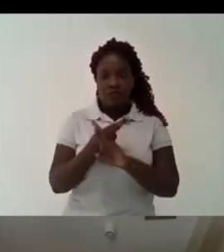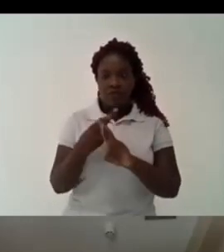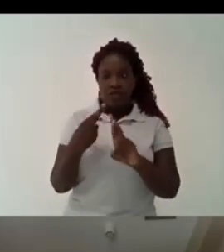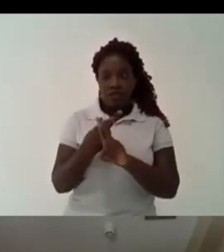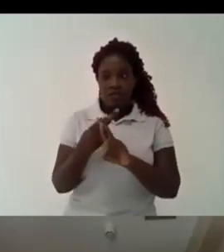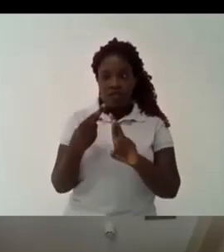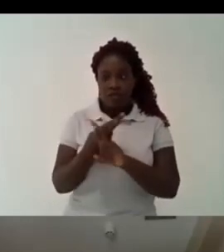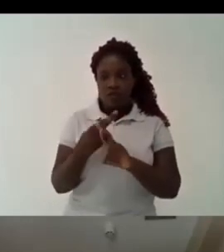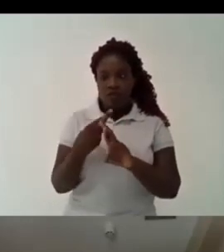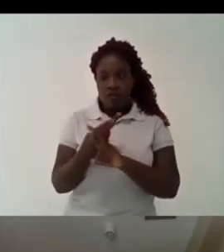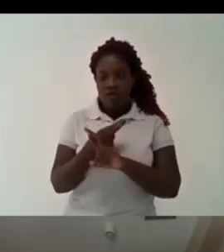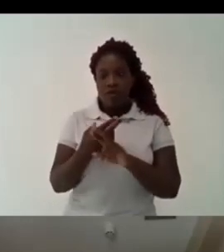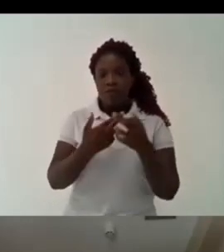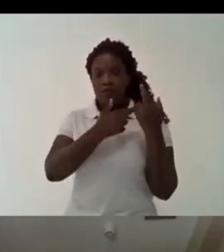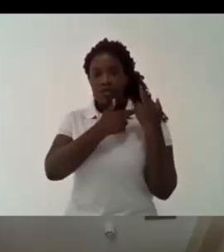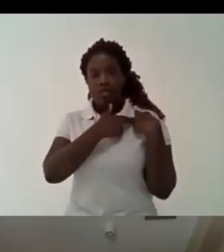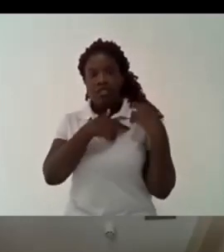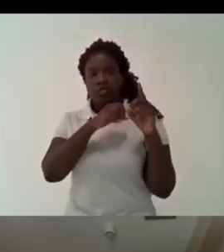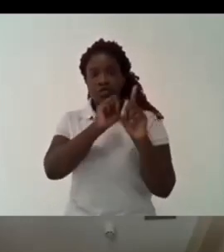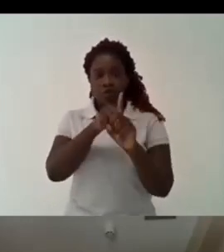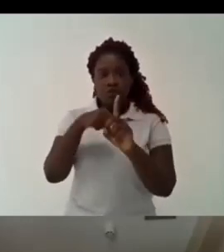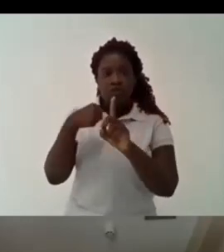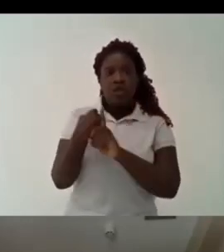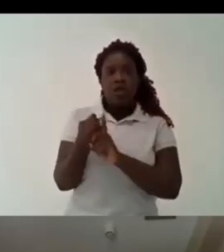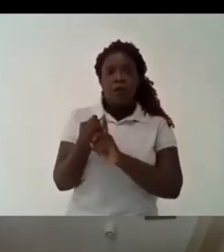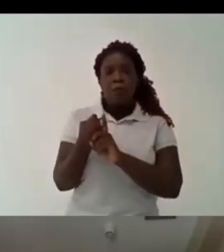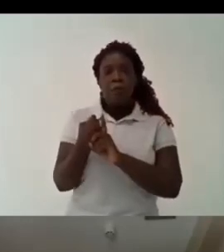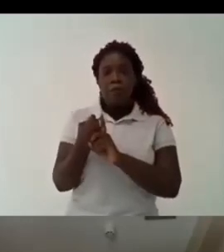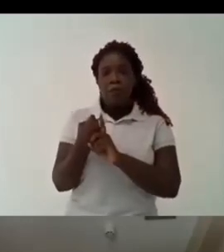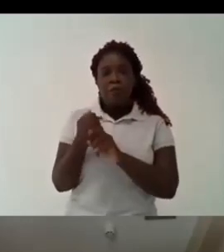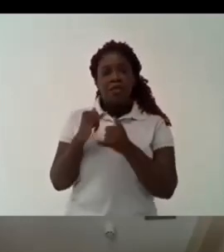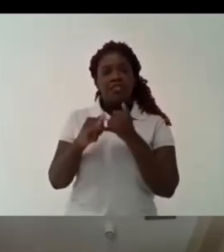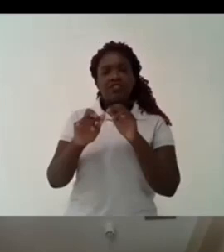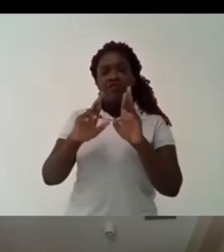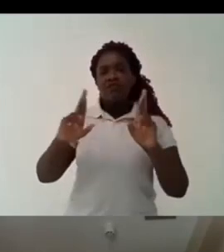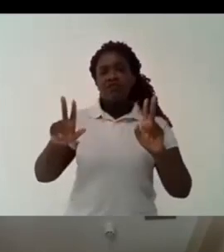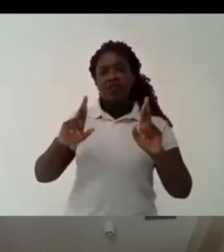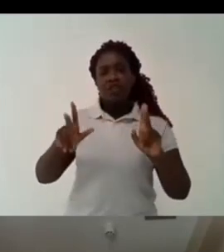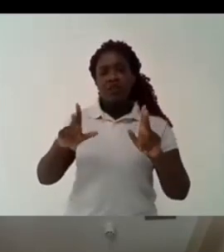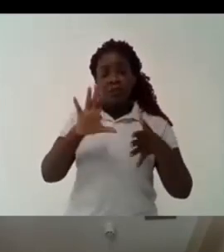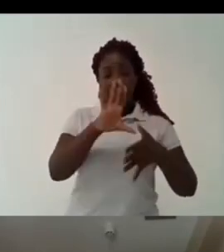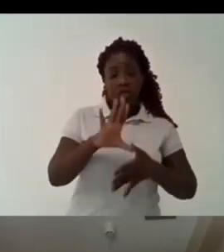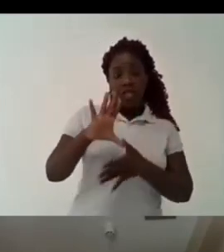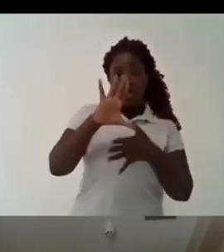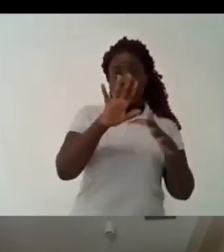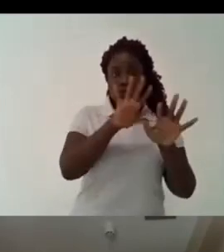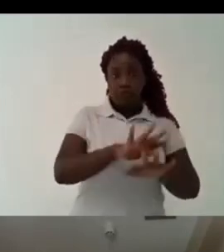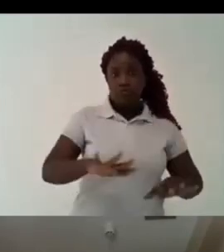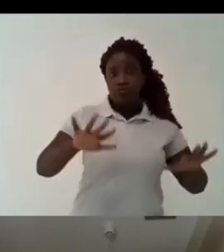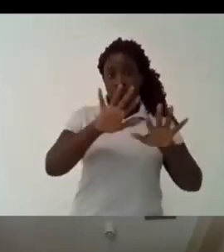in relation to uh equality and social issues